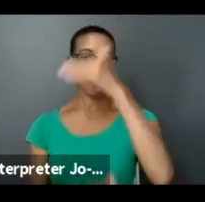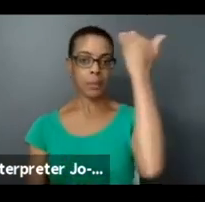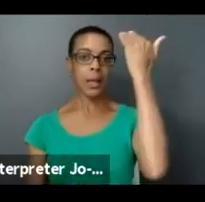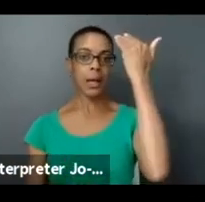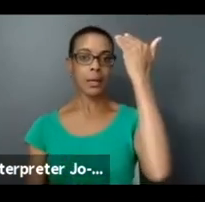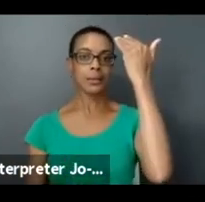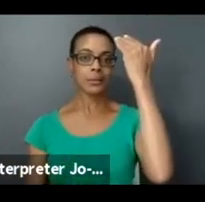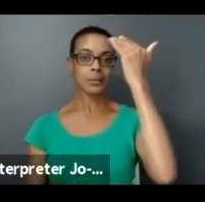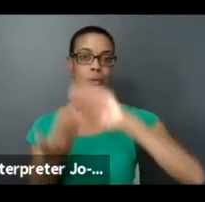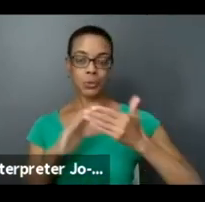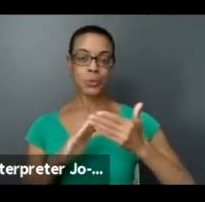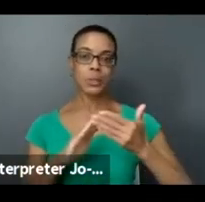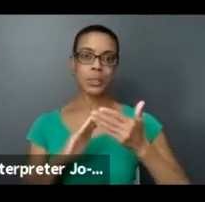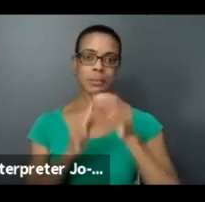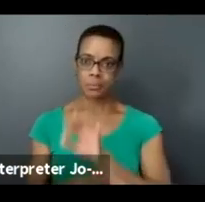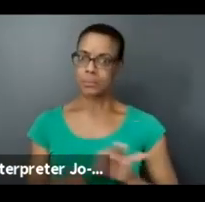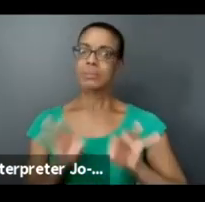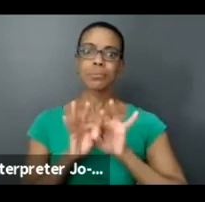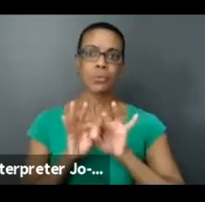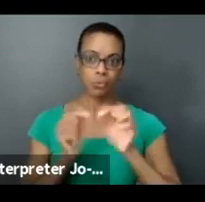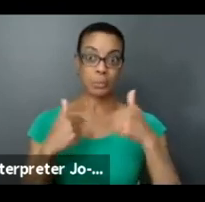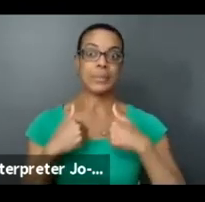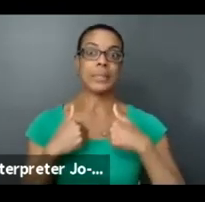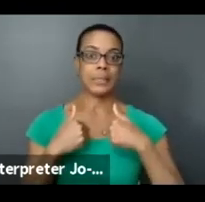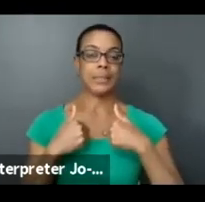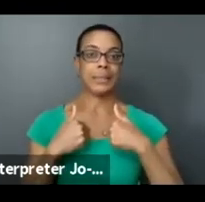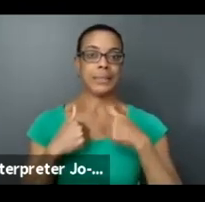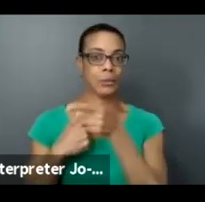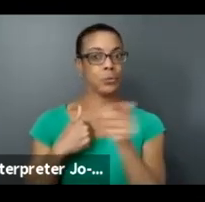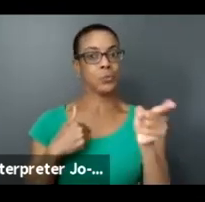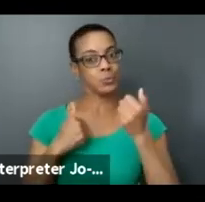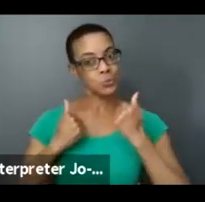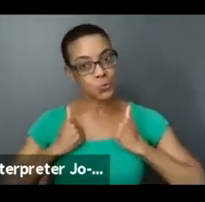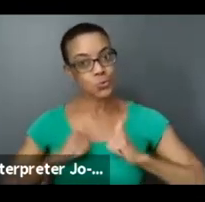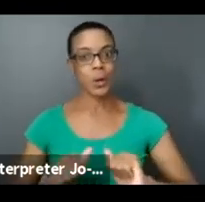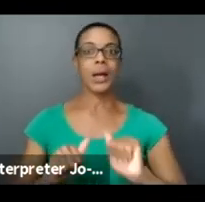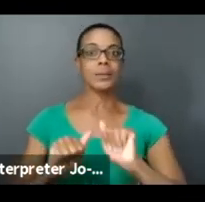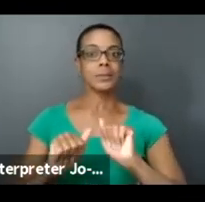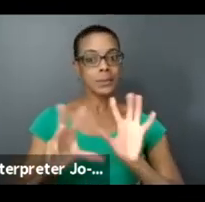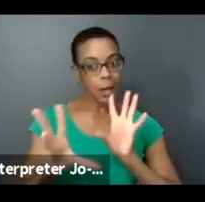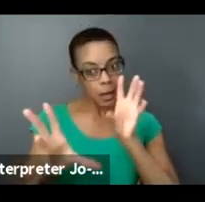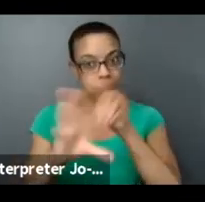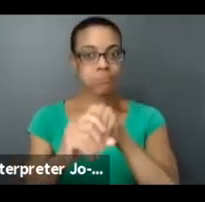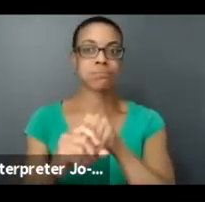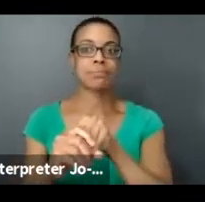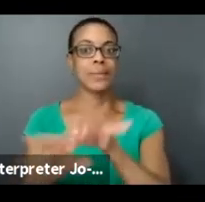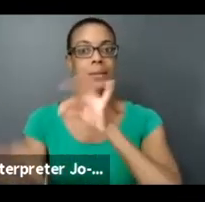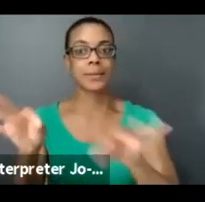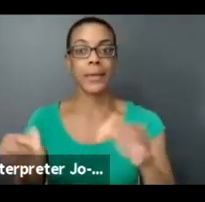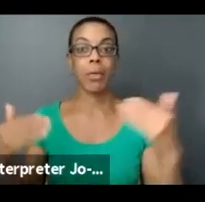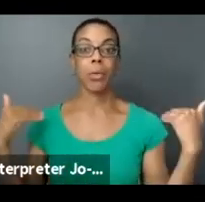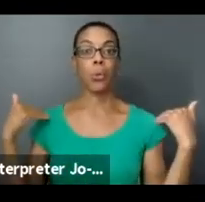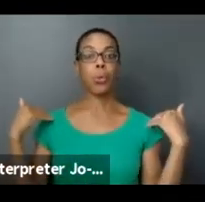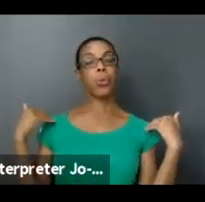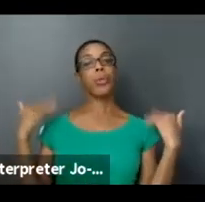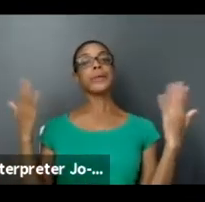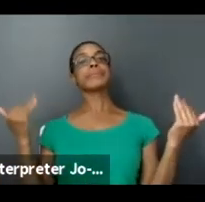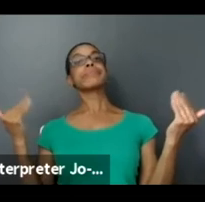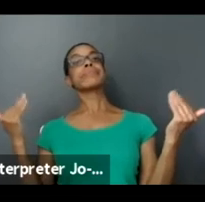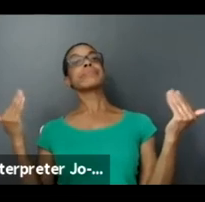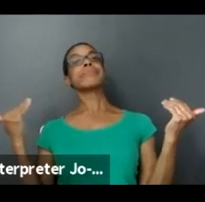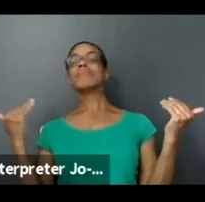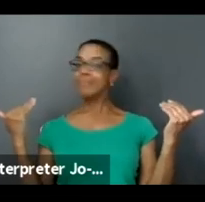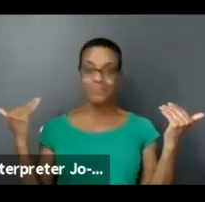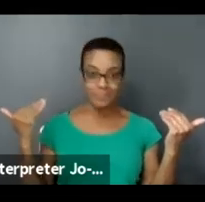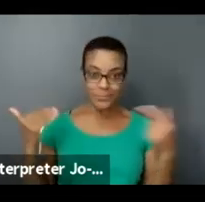that's really key to me that you're, you're making the effort to go into the community rather than just waiting for us to figure out what these